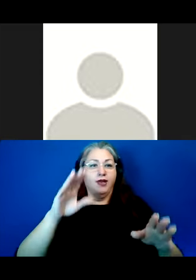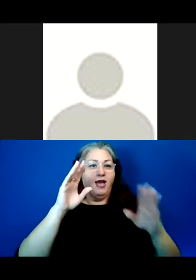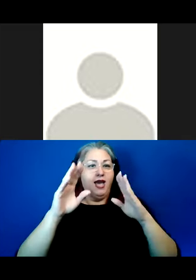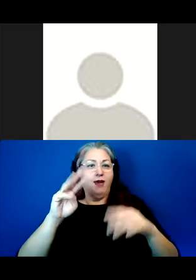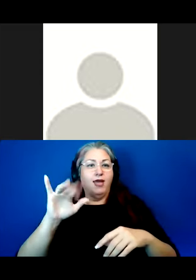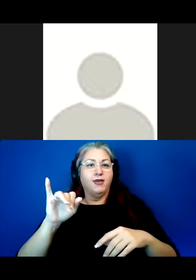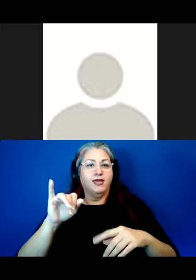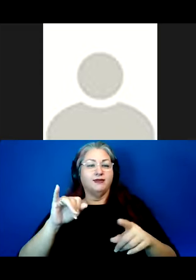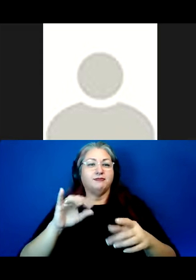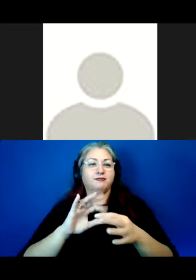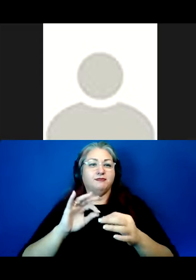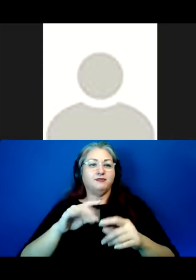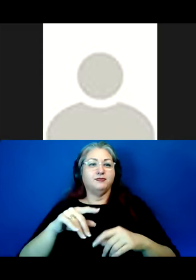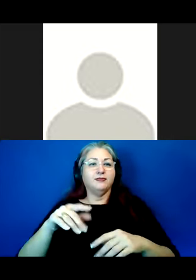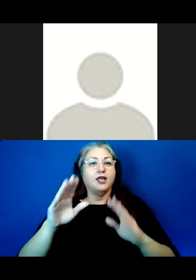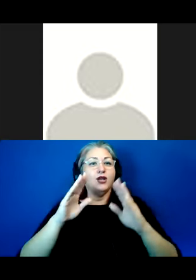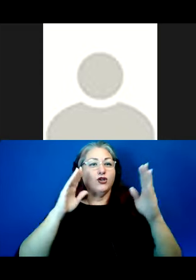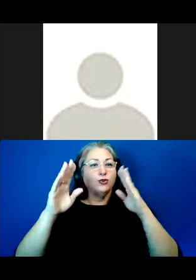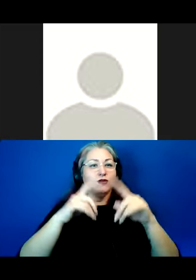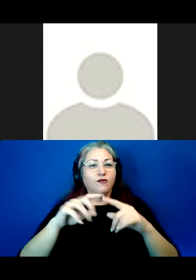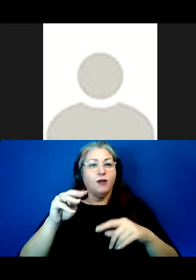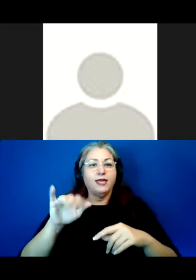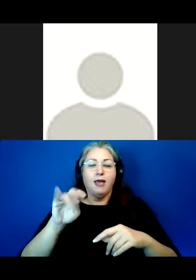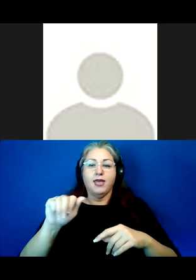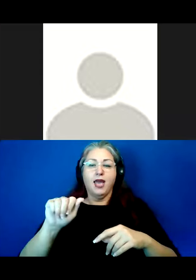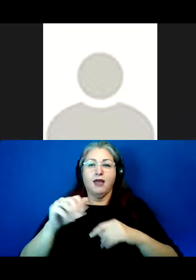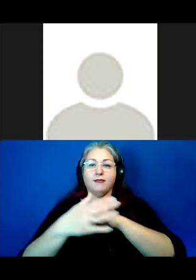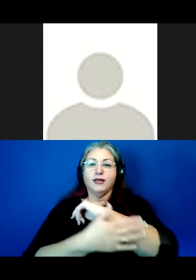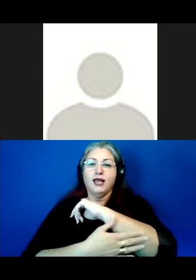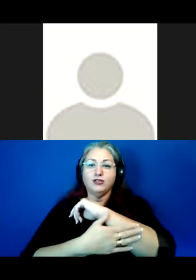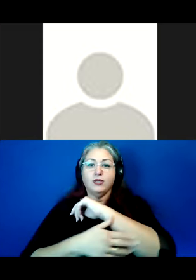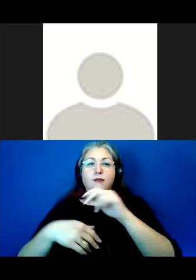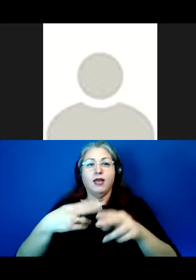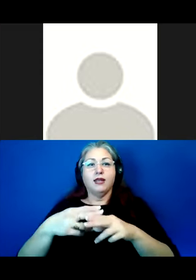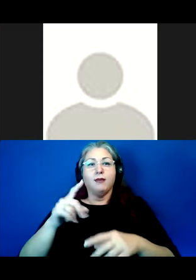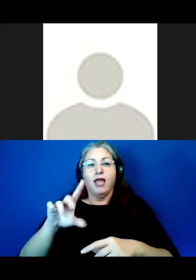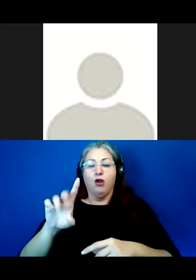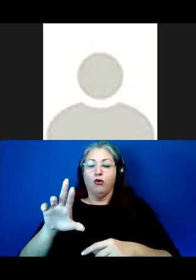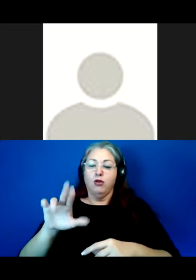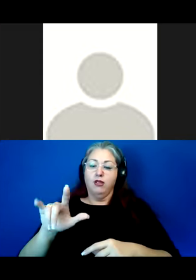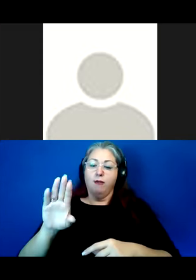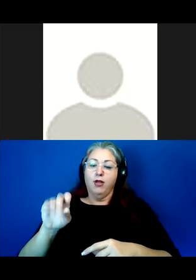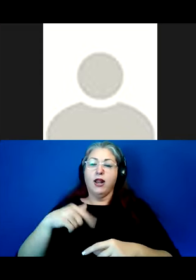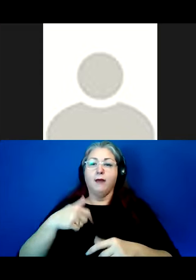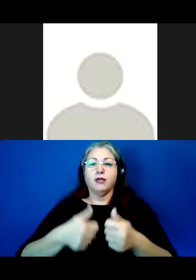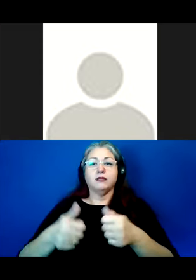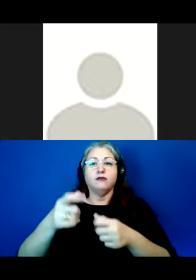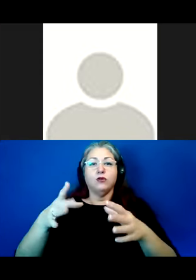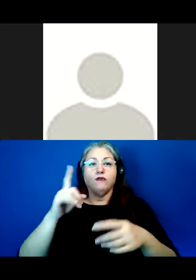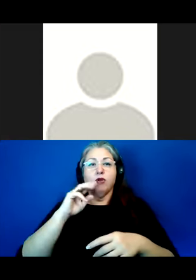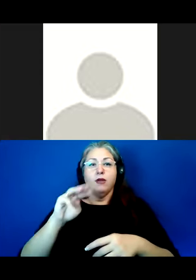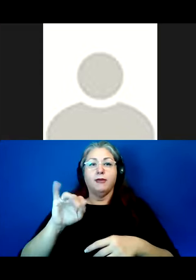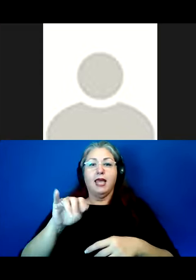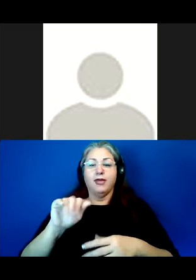Hiya, Miamiongonje. Greetings from the Miamia country. My name is Daryl Baldwin, and I'm the executive director of the